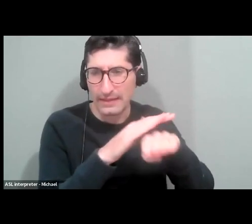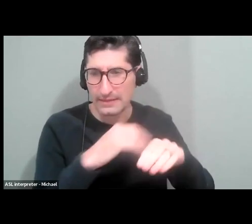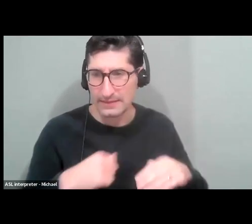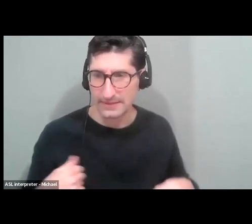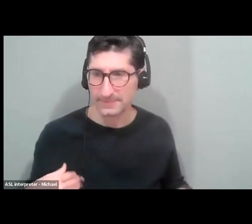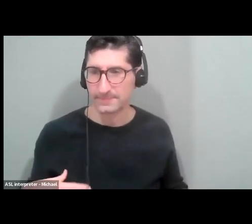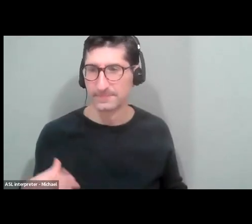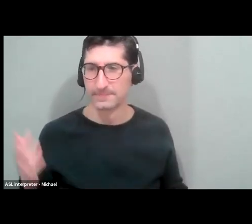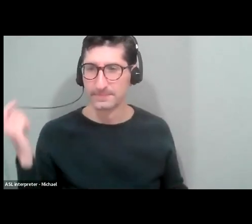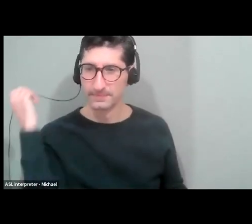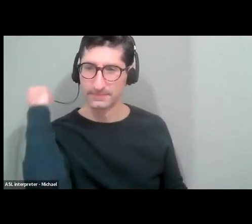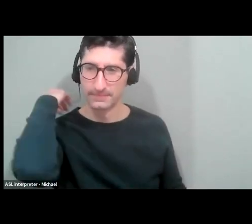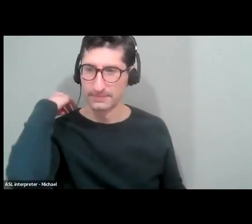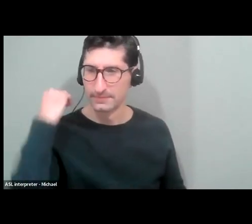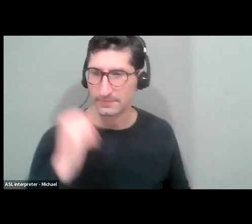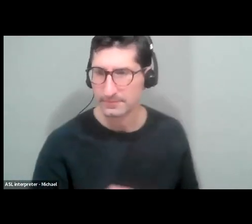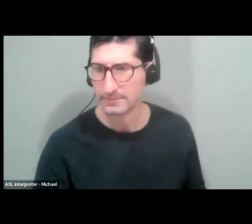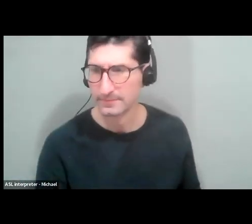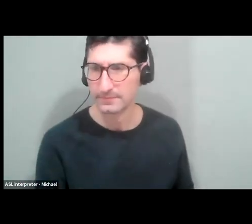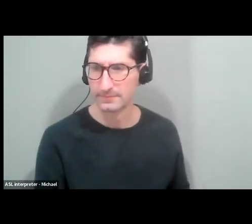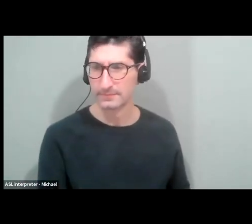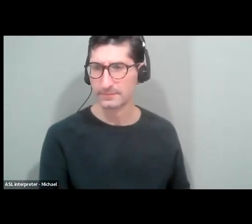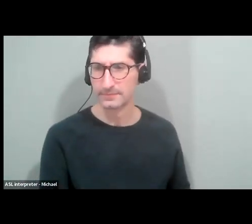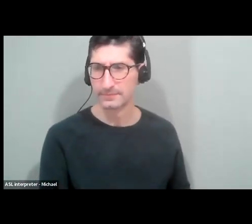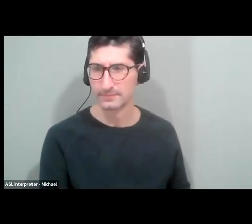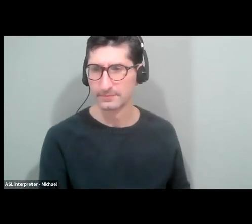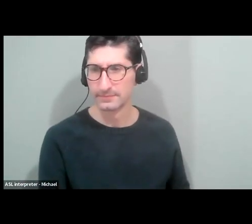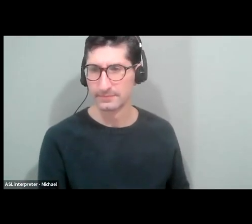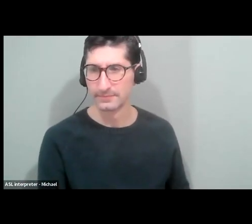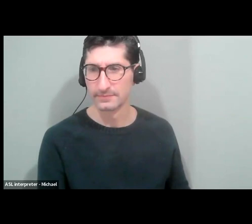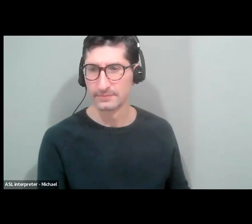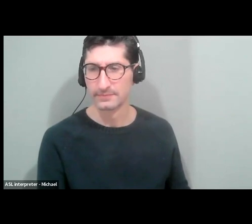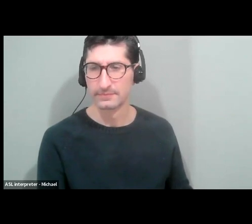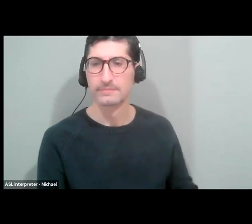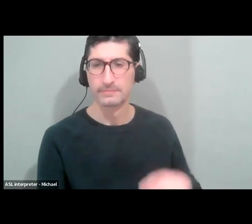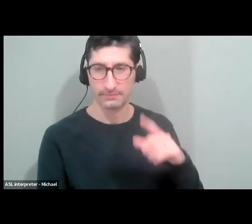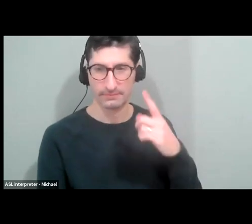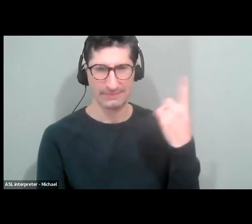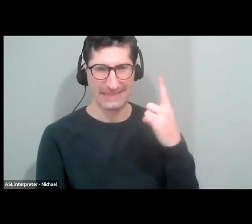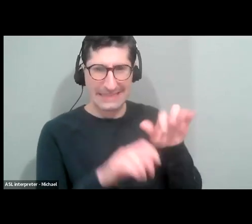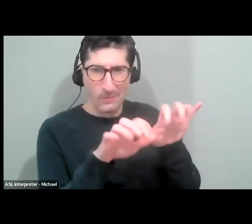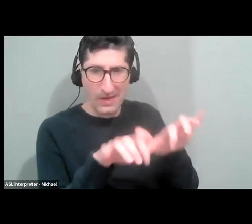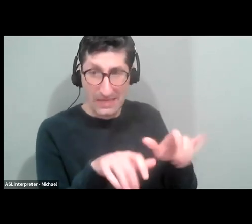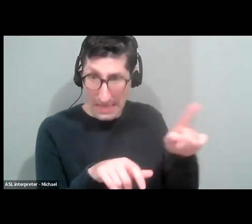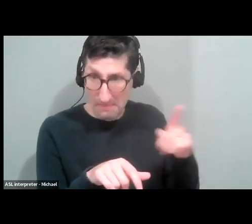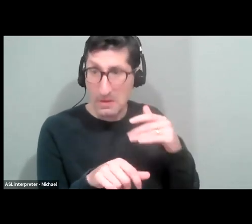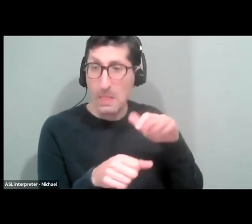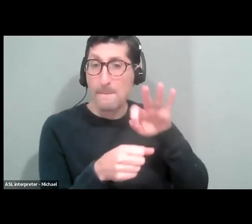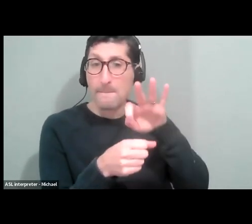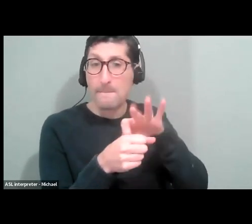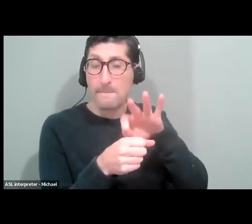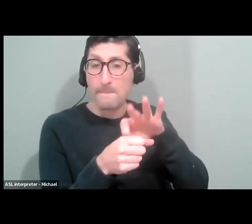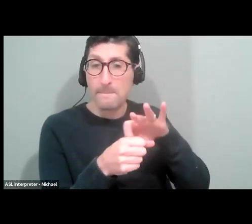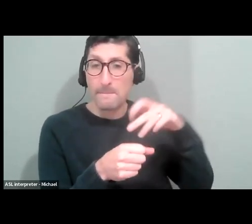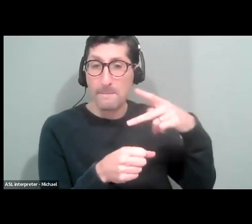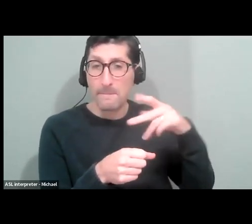Uh, polling stations do have people who are, who should be trained to deal with, um, questions and